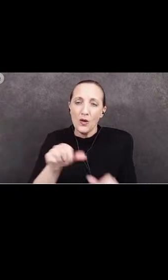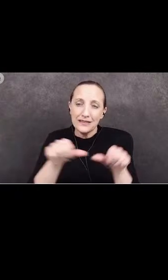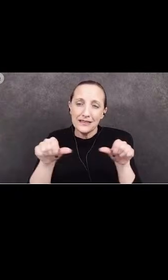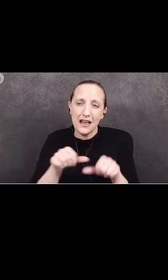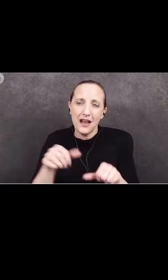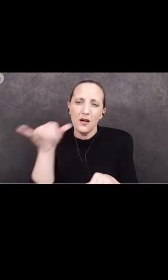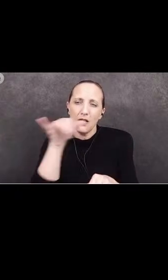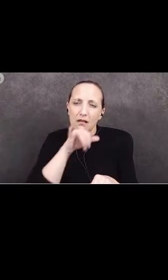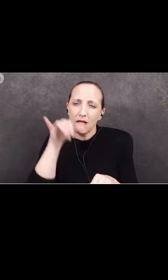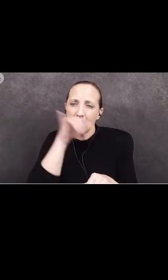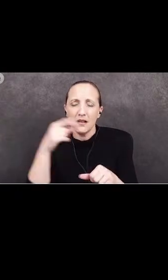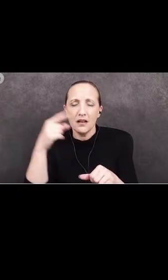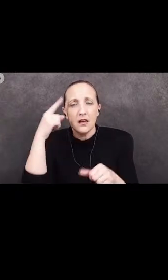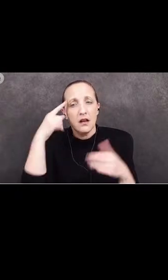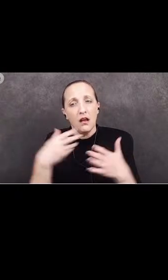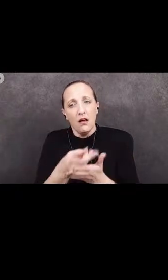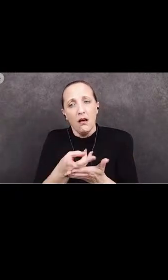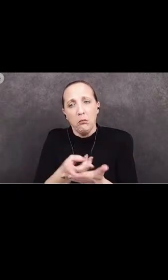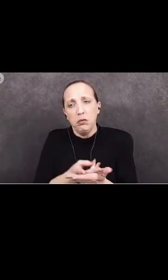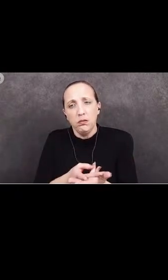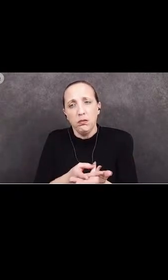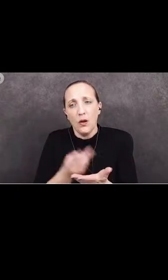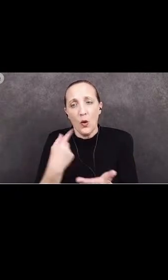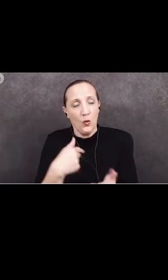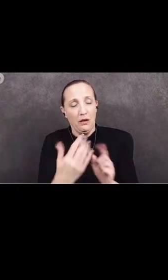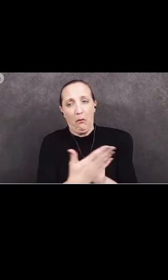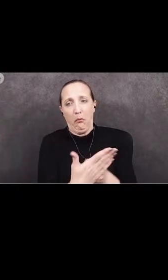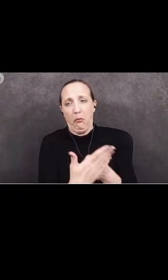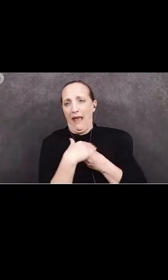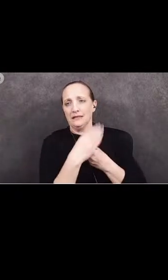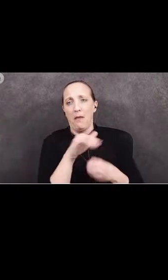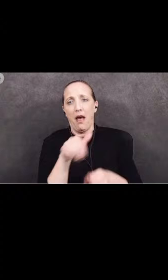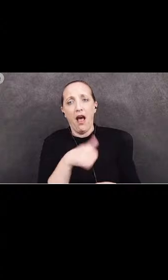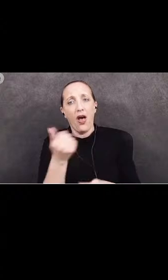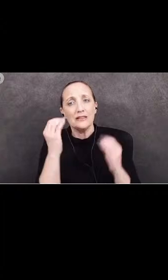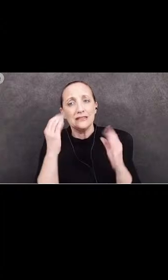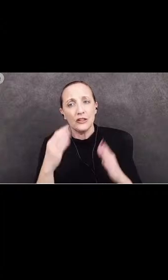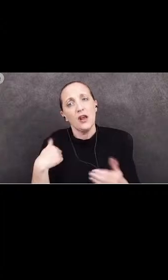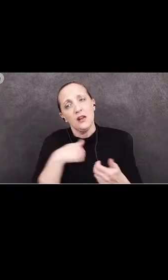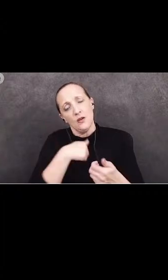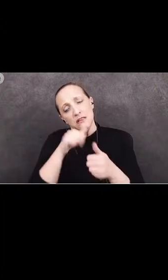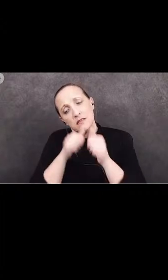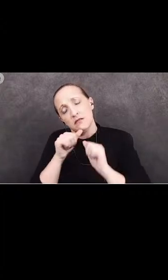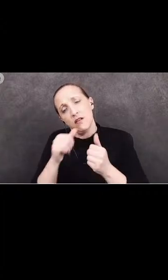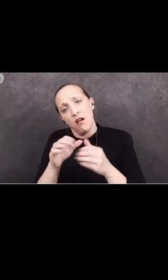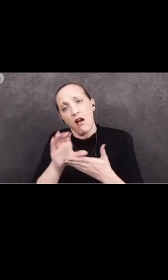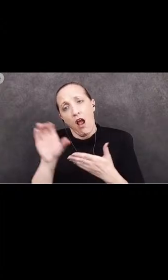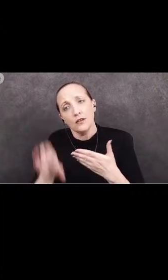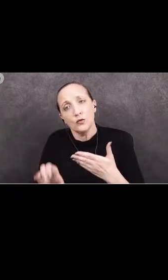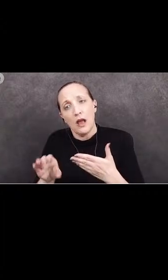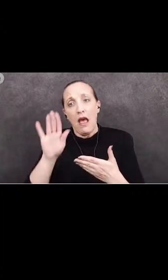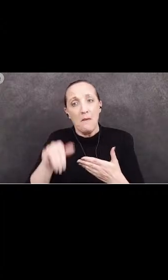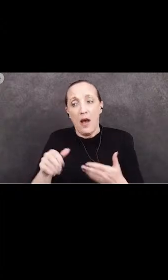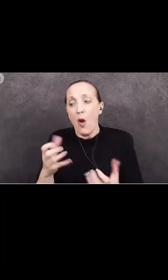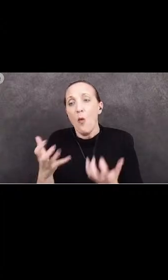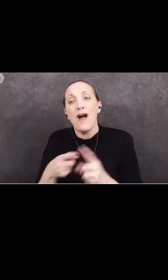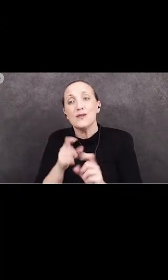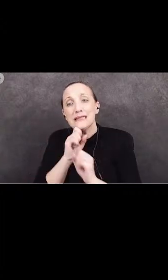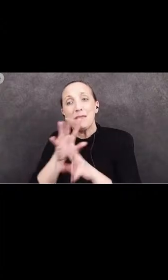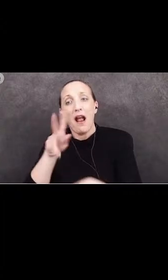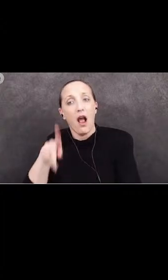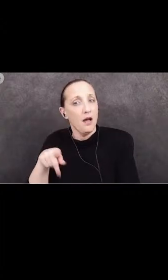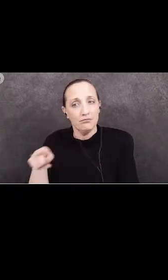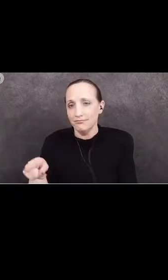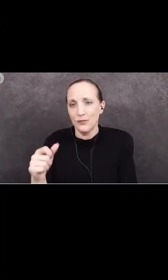of the oppression we receive from other teachers. We suffer consequences for wanting to speak up but Dr. Strick-Worda does not tolerate it. She